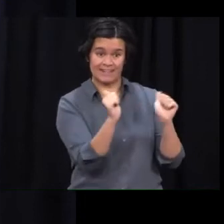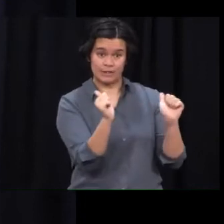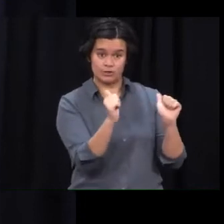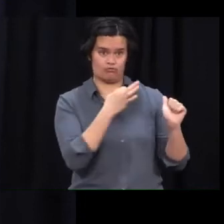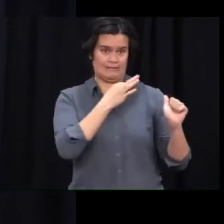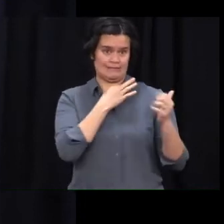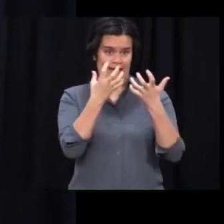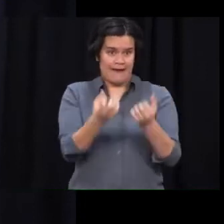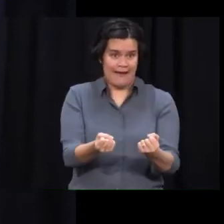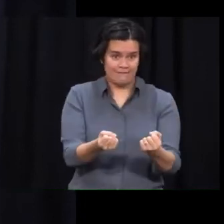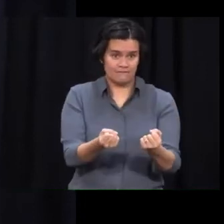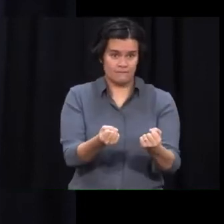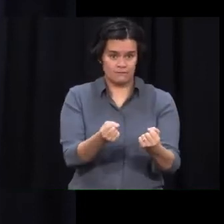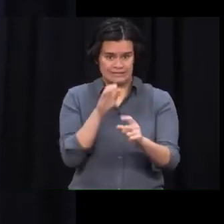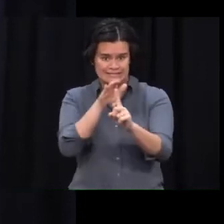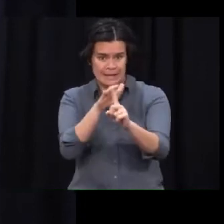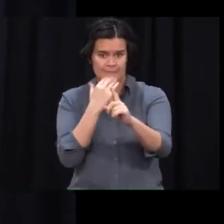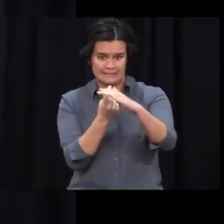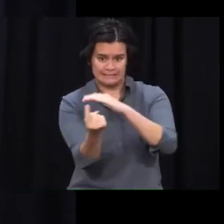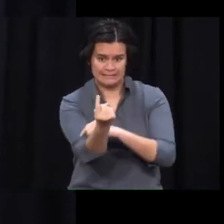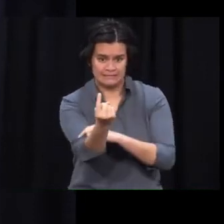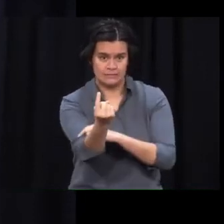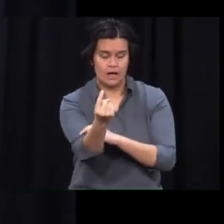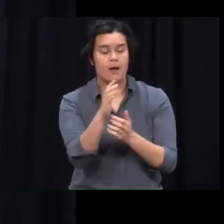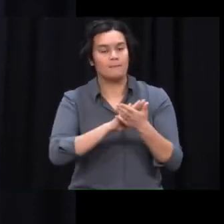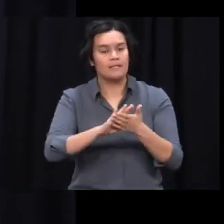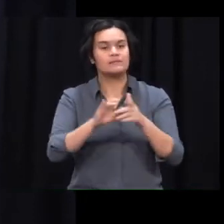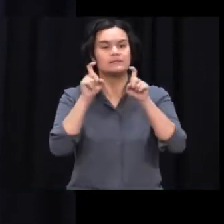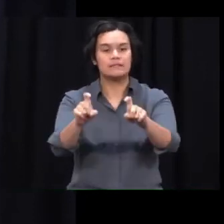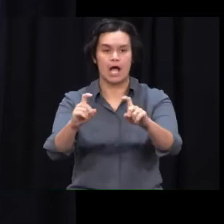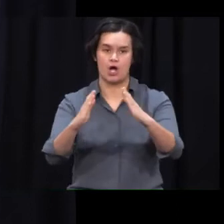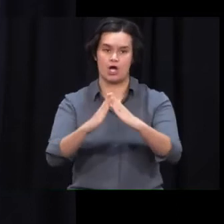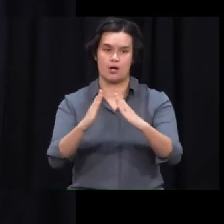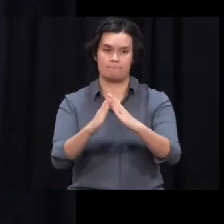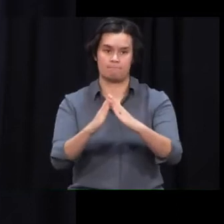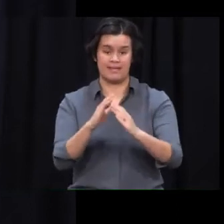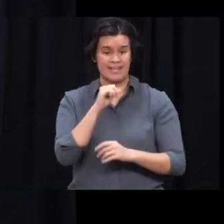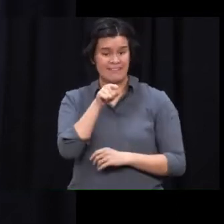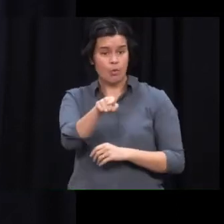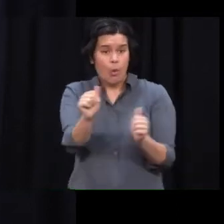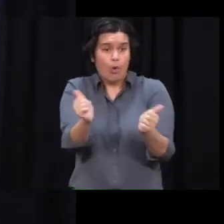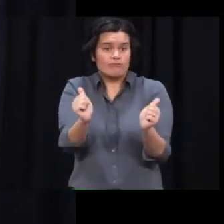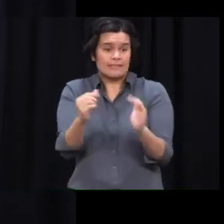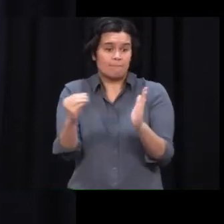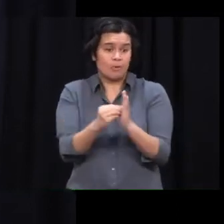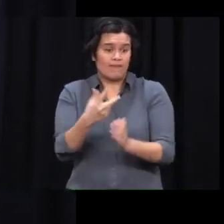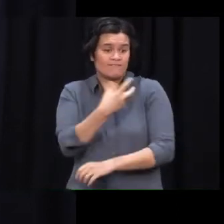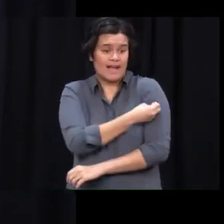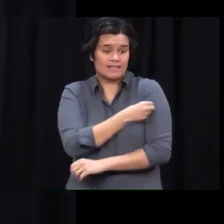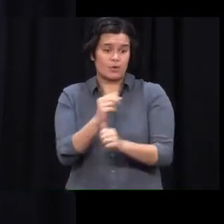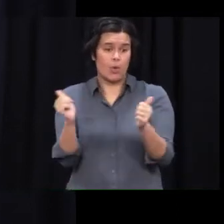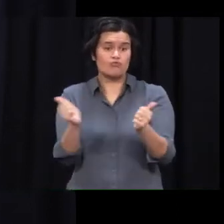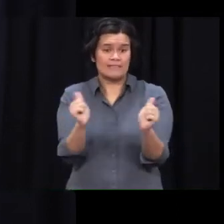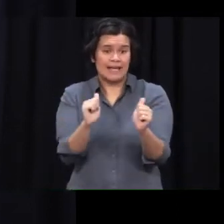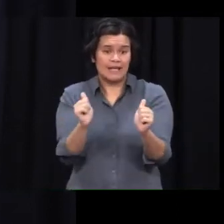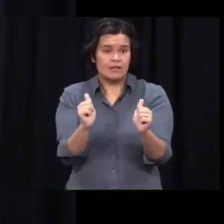If you have a booking, please call the vaccine booking number or go online to bookmyvaccine.nz to change or to